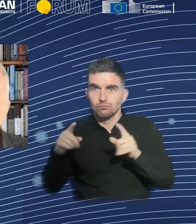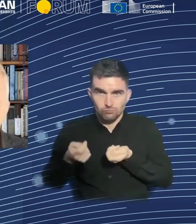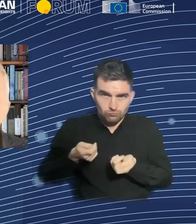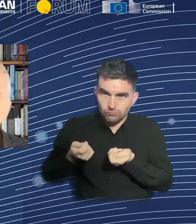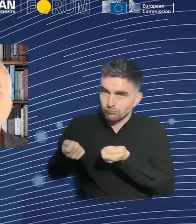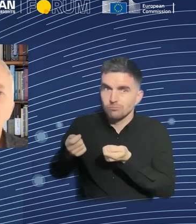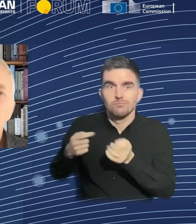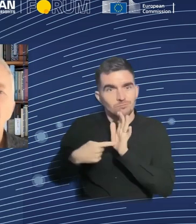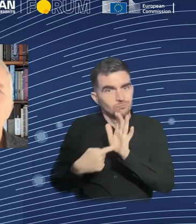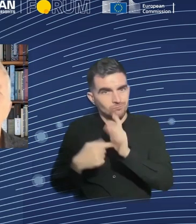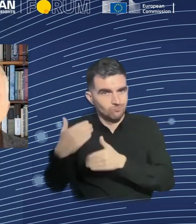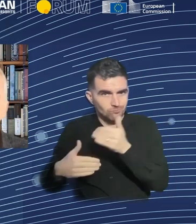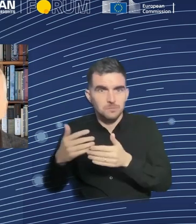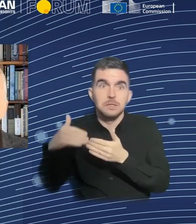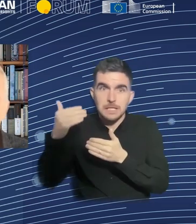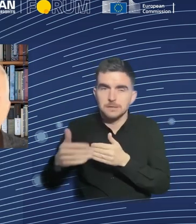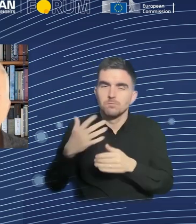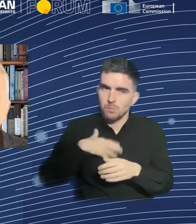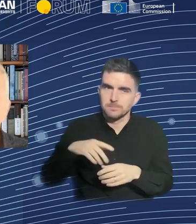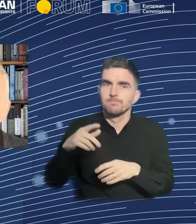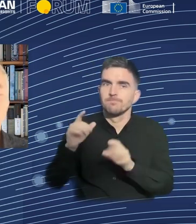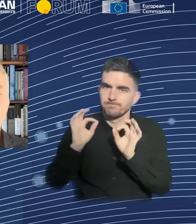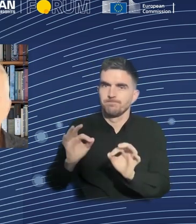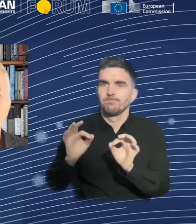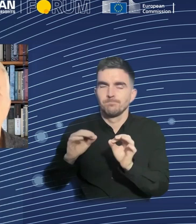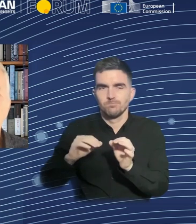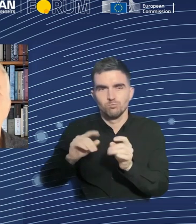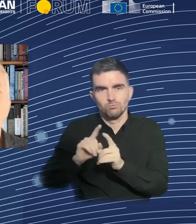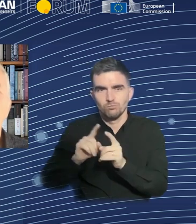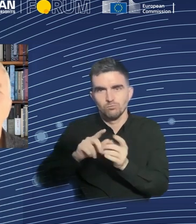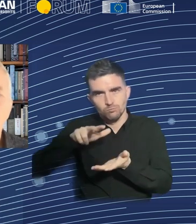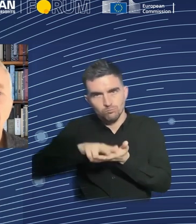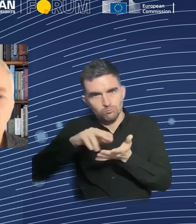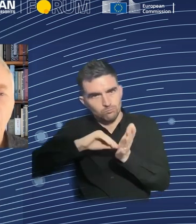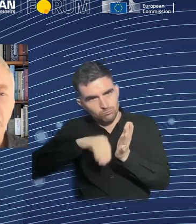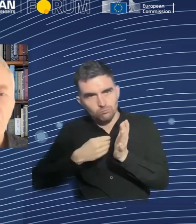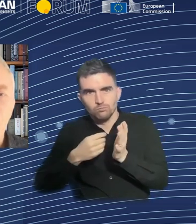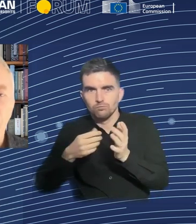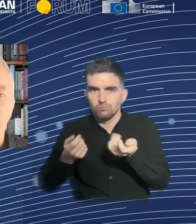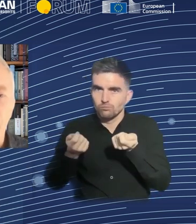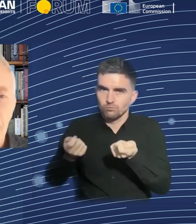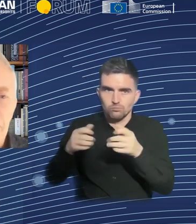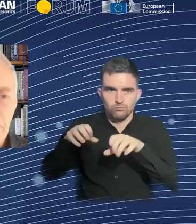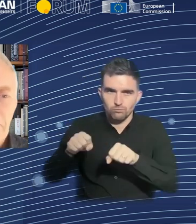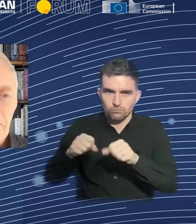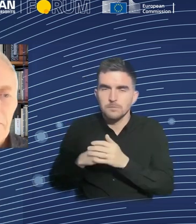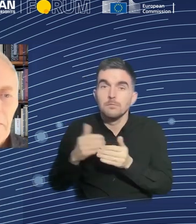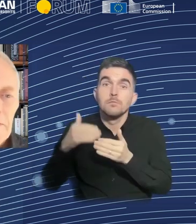In order to achieve this future, we need strong markets, lots of innovation, but we also do need strong government.